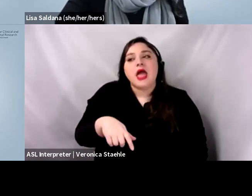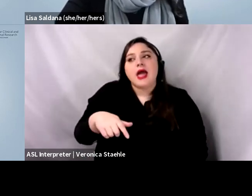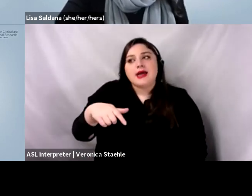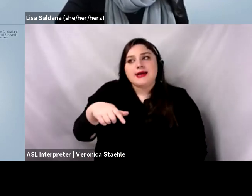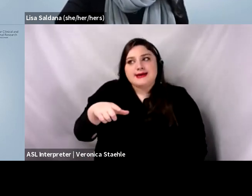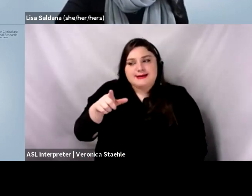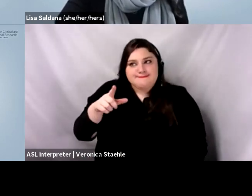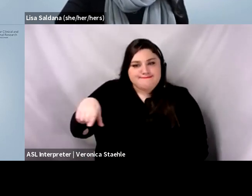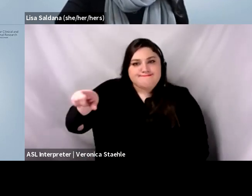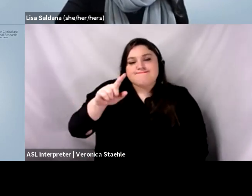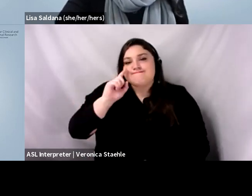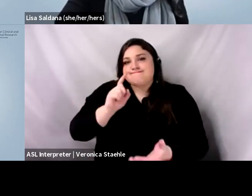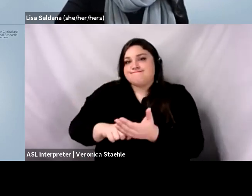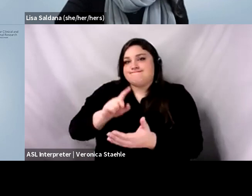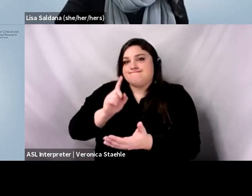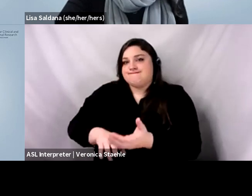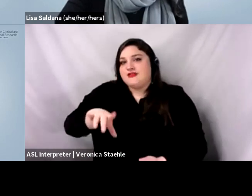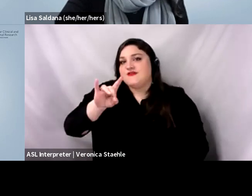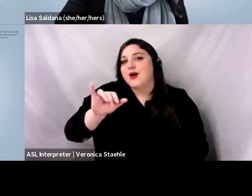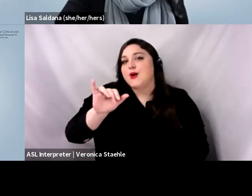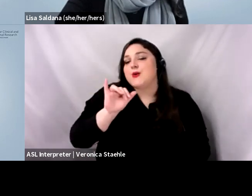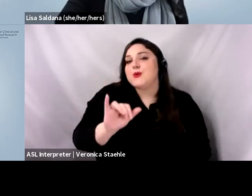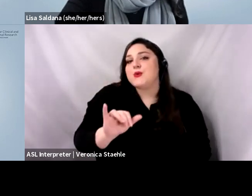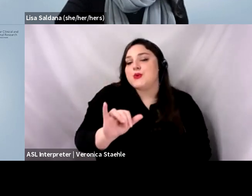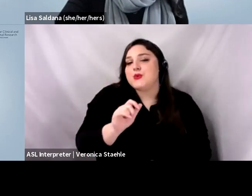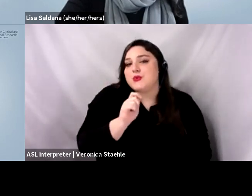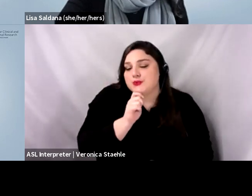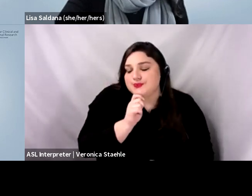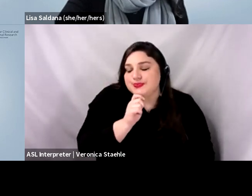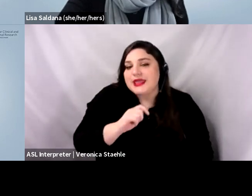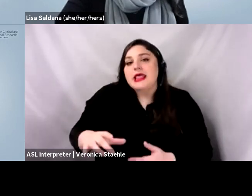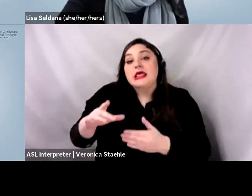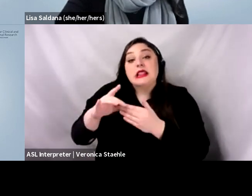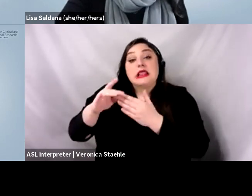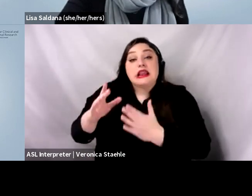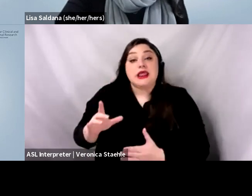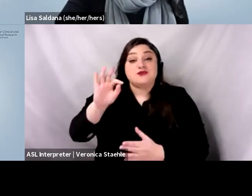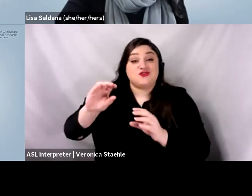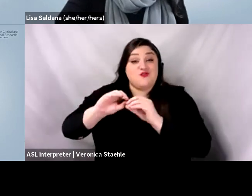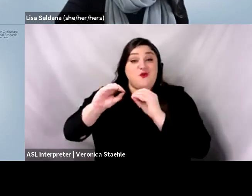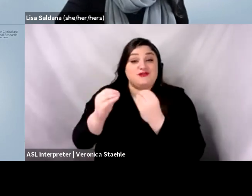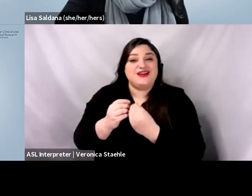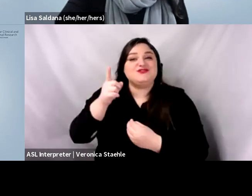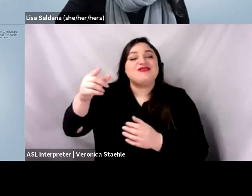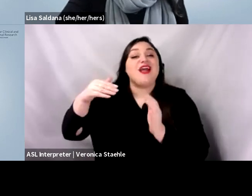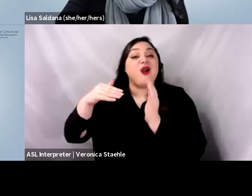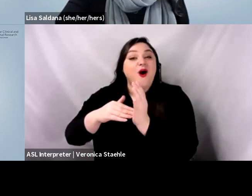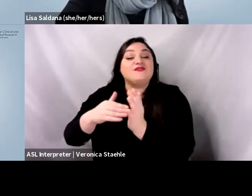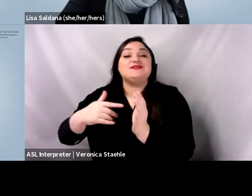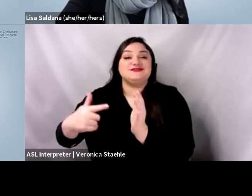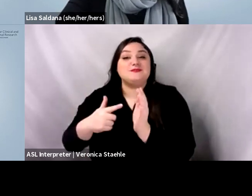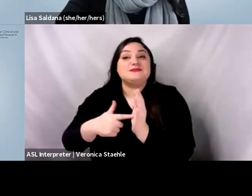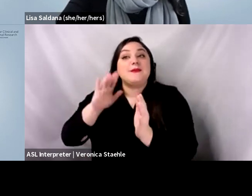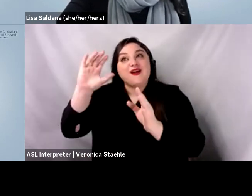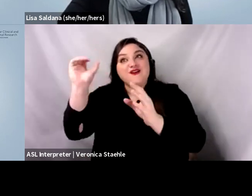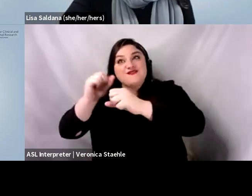out that, you know, leaders in an organization may have a very different perspective about, uh, sustainment than the actual individual employees who